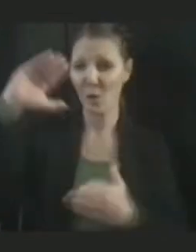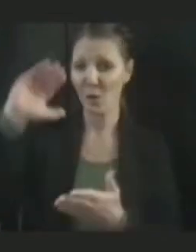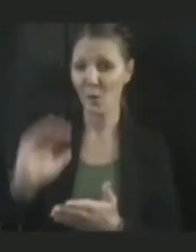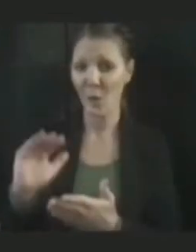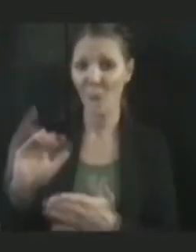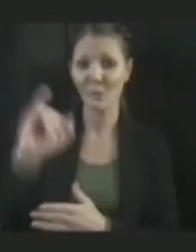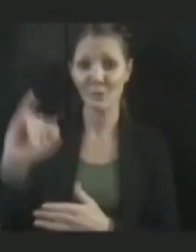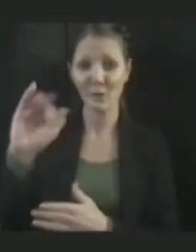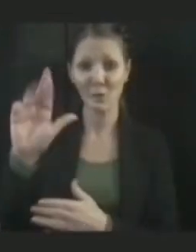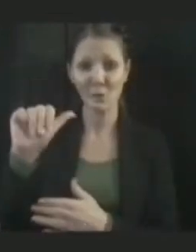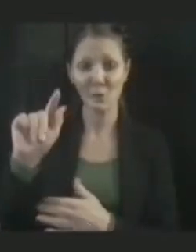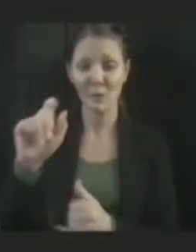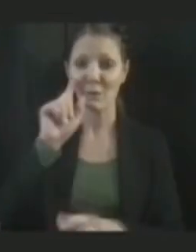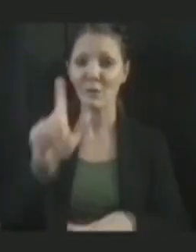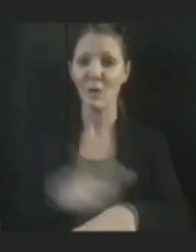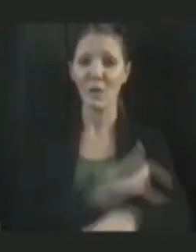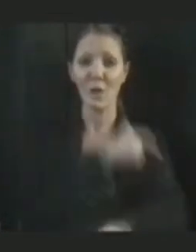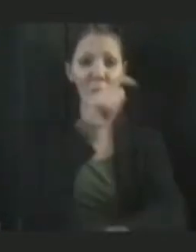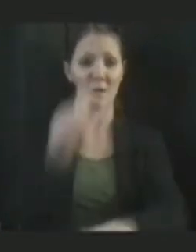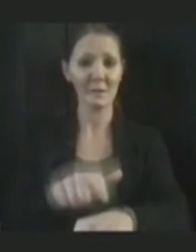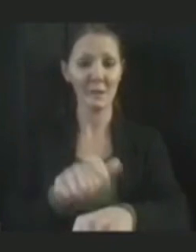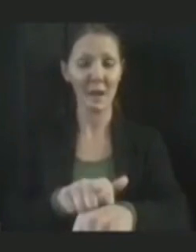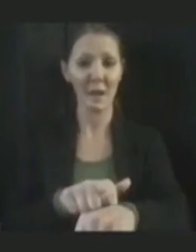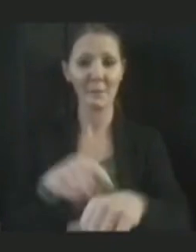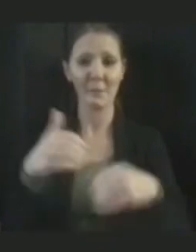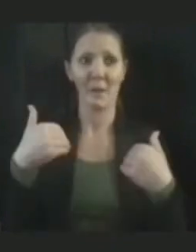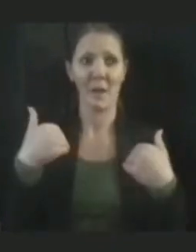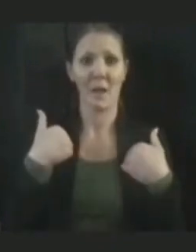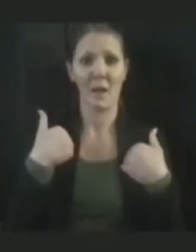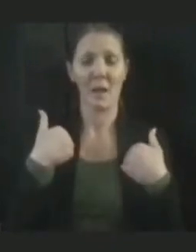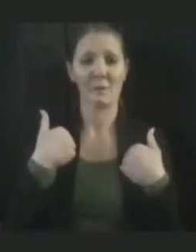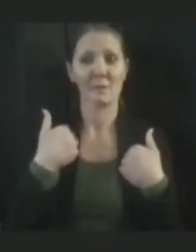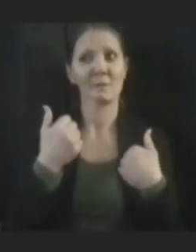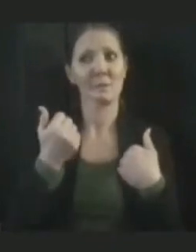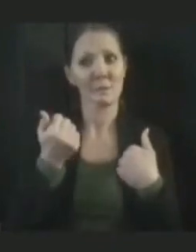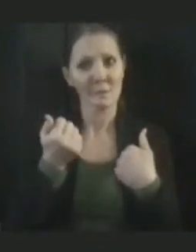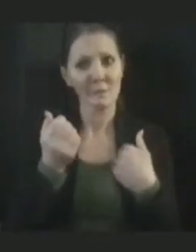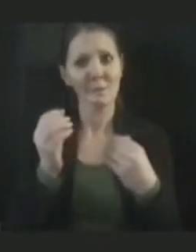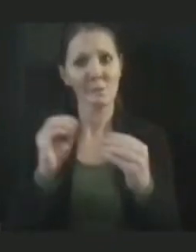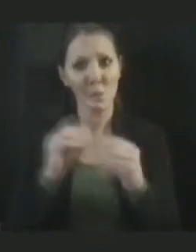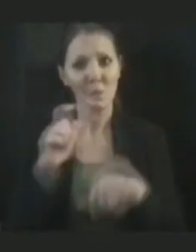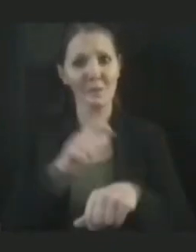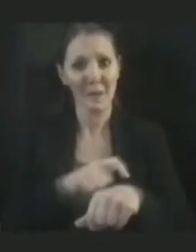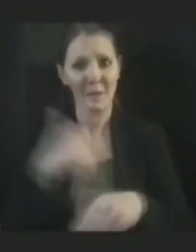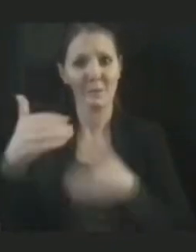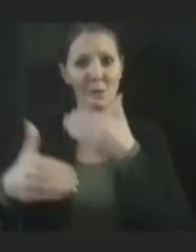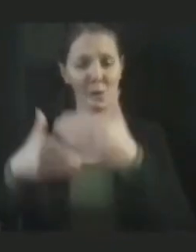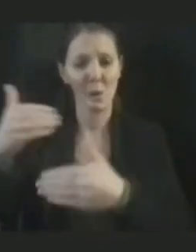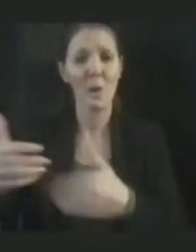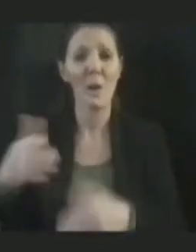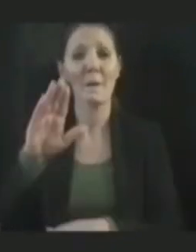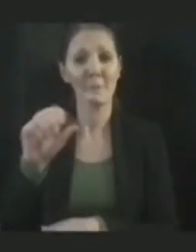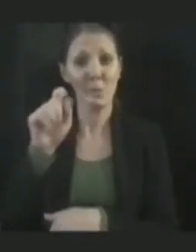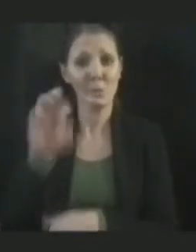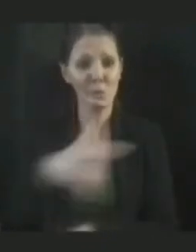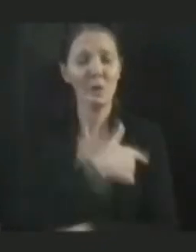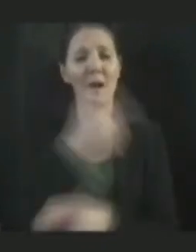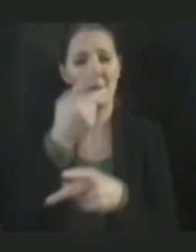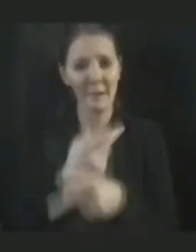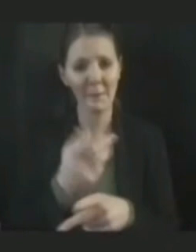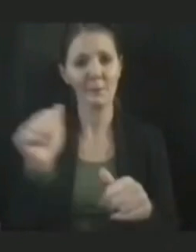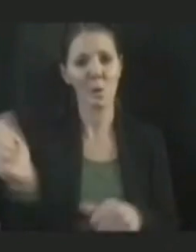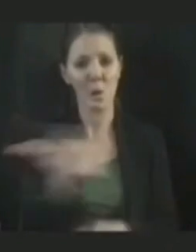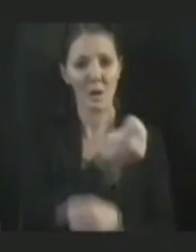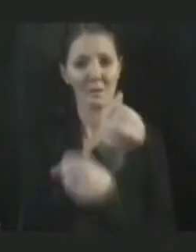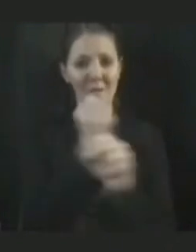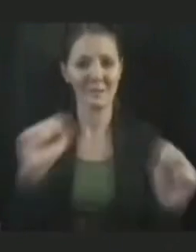long time. And we have another couple of innings to go and the booster keeps you safe, keeps everybody in the game, allows you to go about your